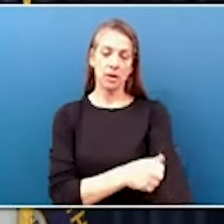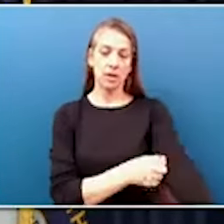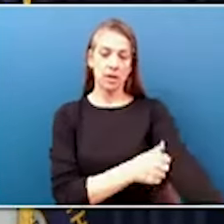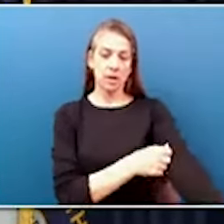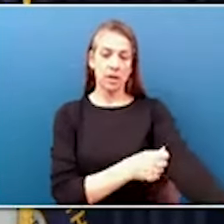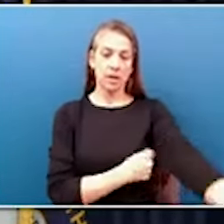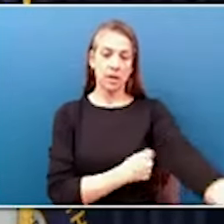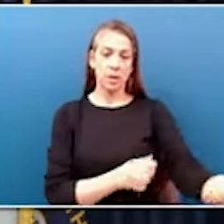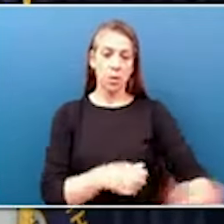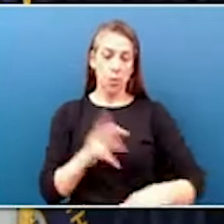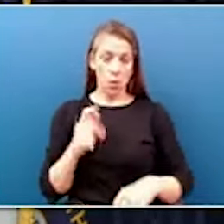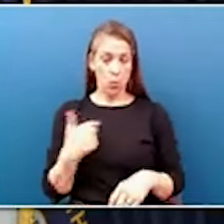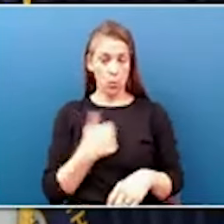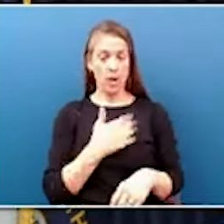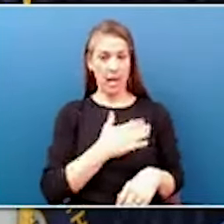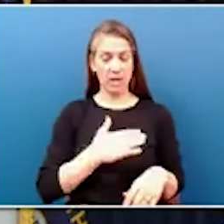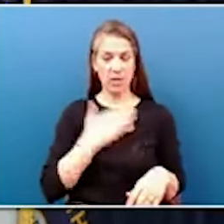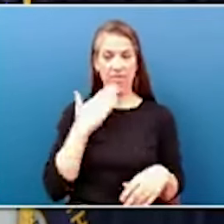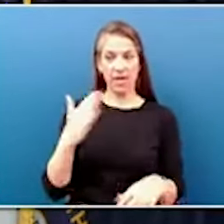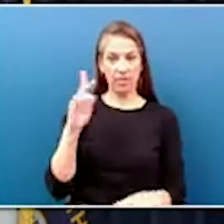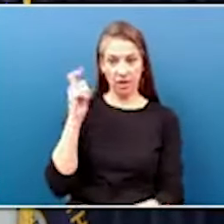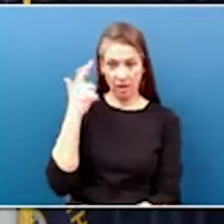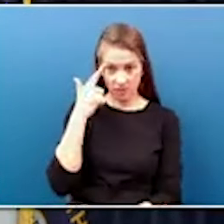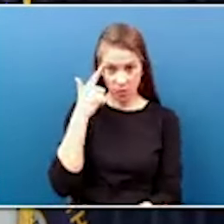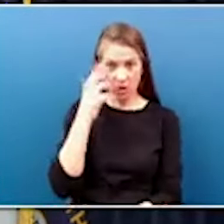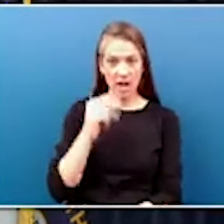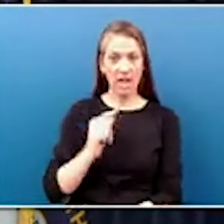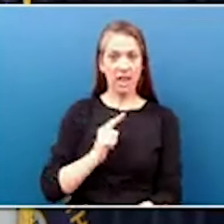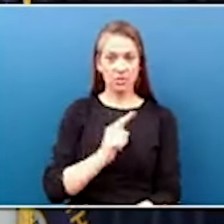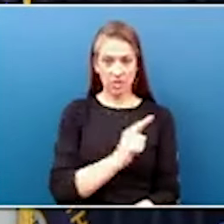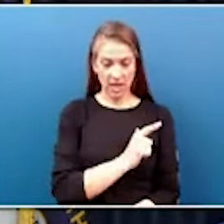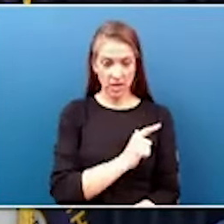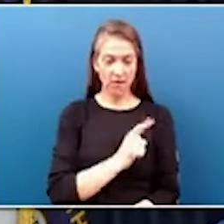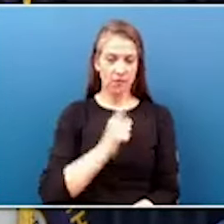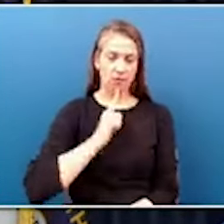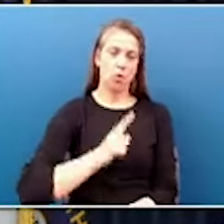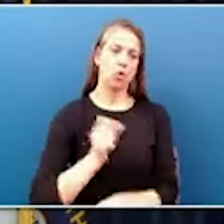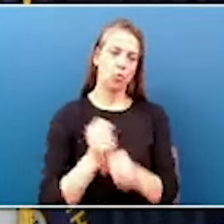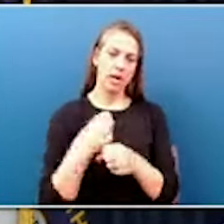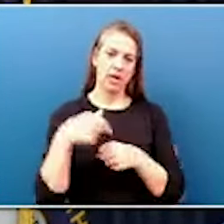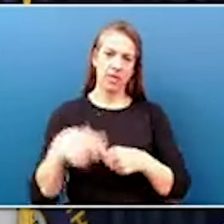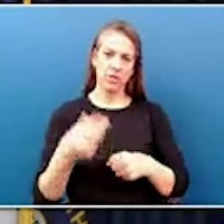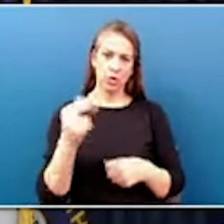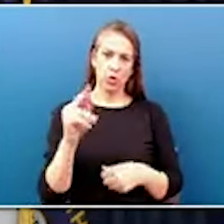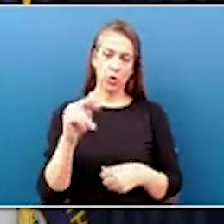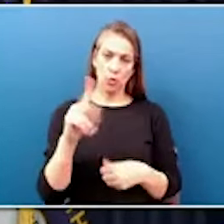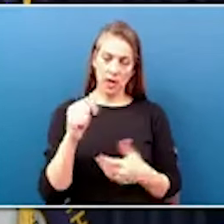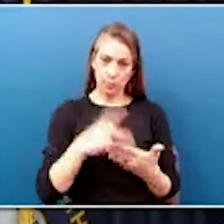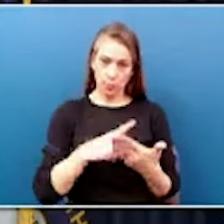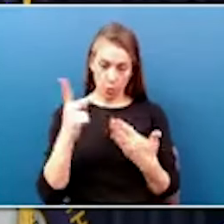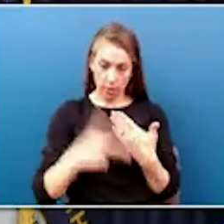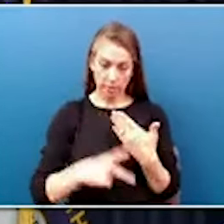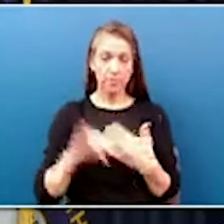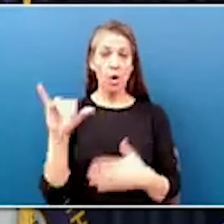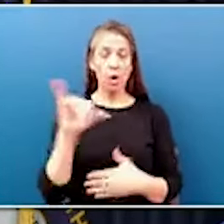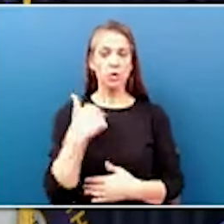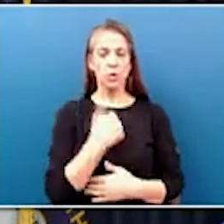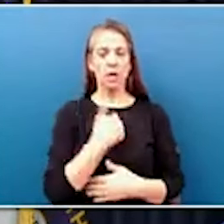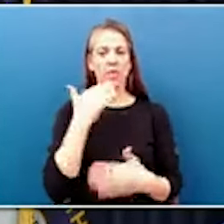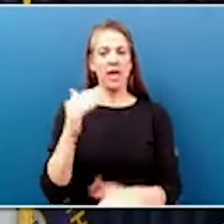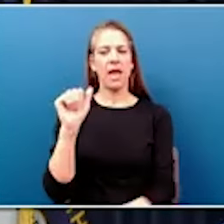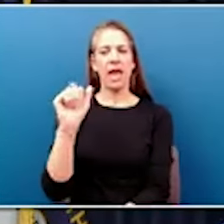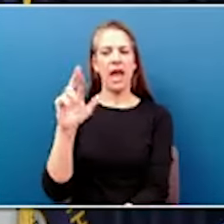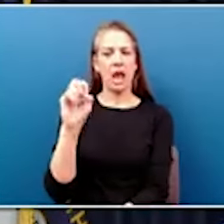We'd like to thank the Governor and the Legislature for creating this grant program. We would also like to thank Aaron Jones with